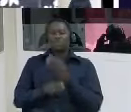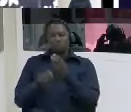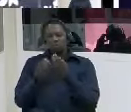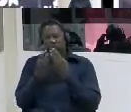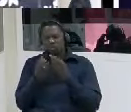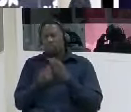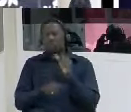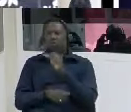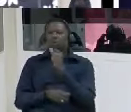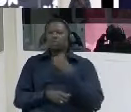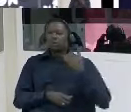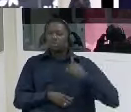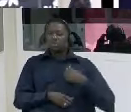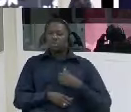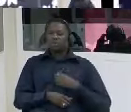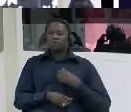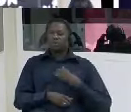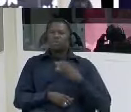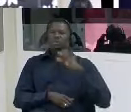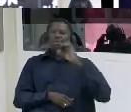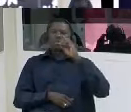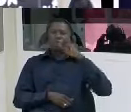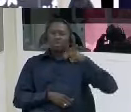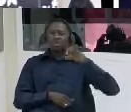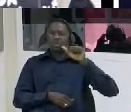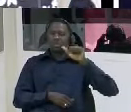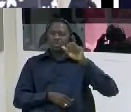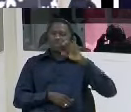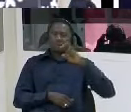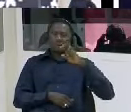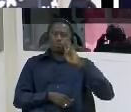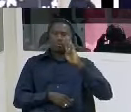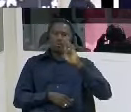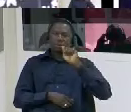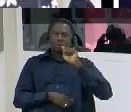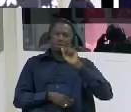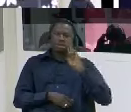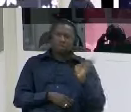other people um umar ba can you tell us what happened to umar ba